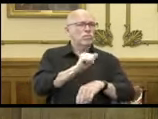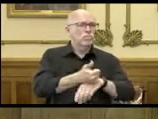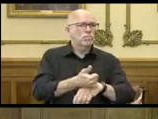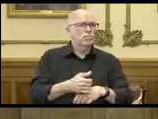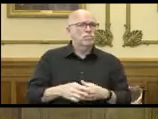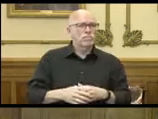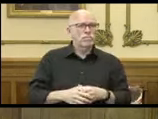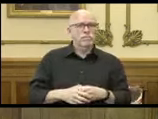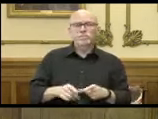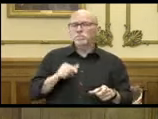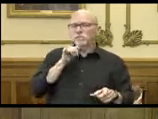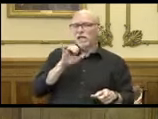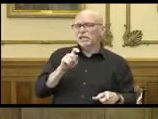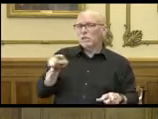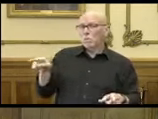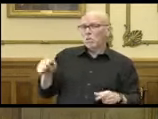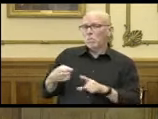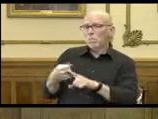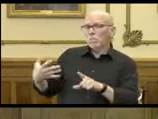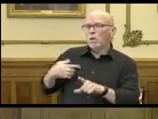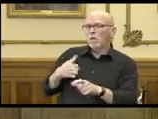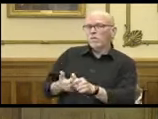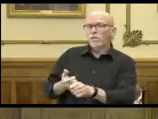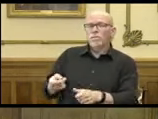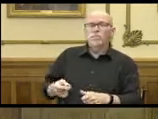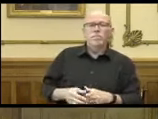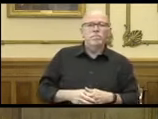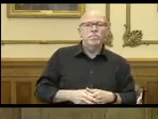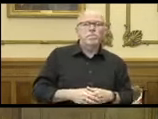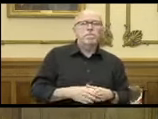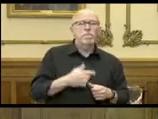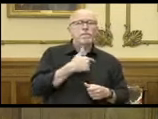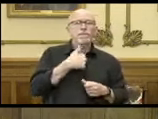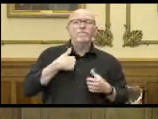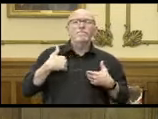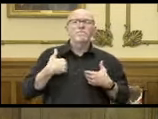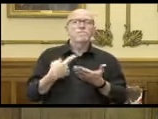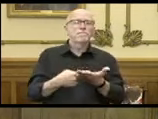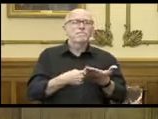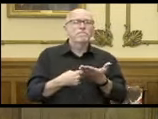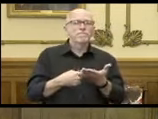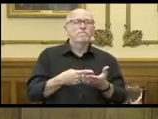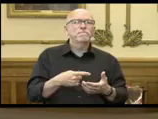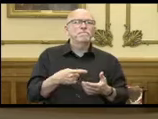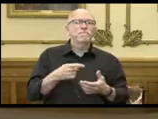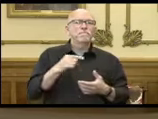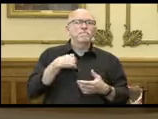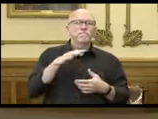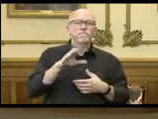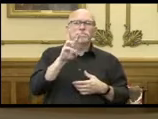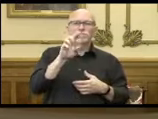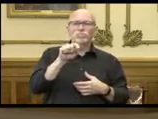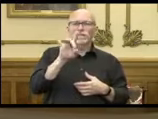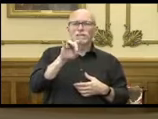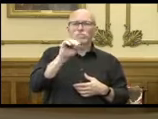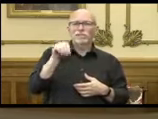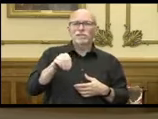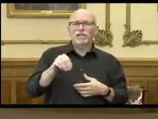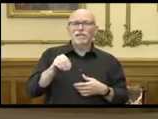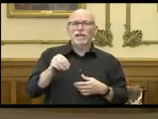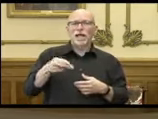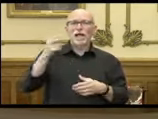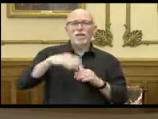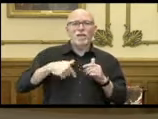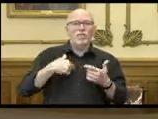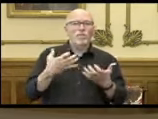It's not yet. You want to elaborate on that and I'll follow up. Sure. So we have had discussions. We are at about 6.8 percent higher than we want to be